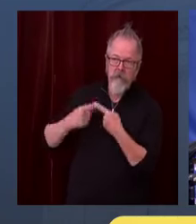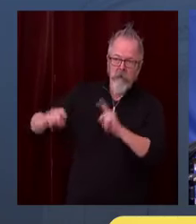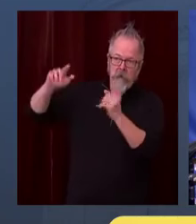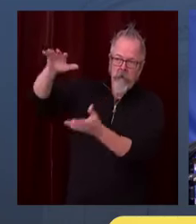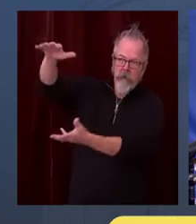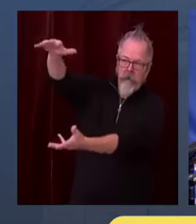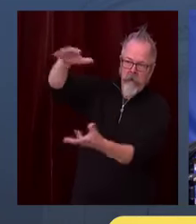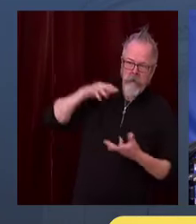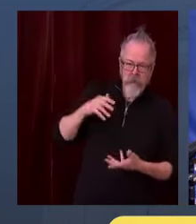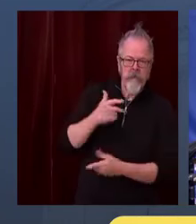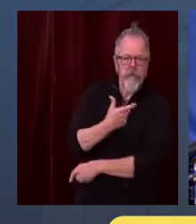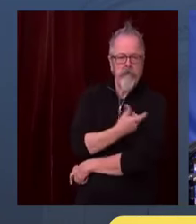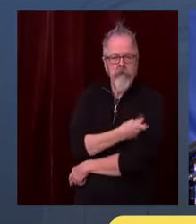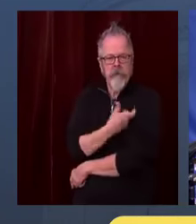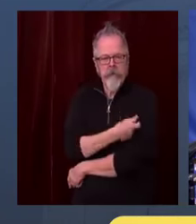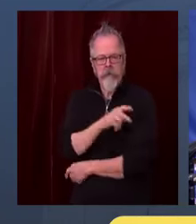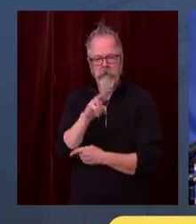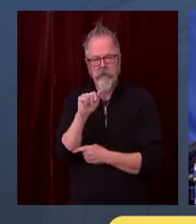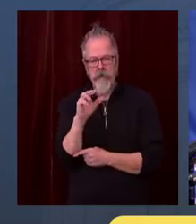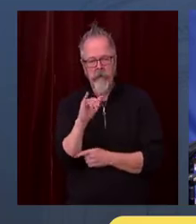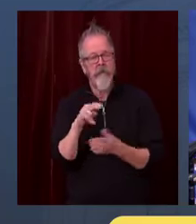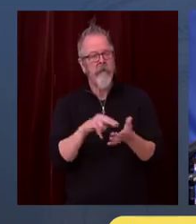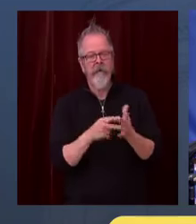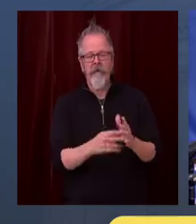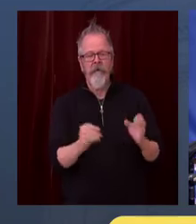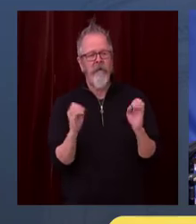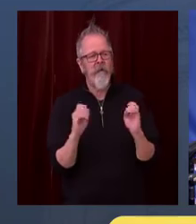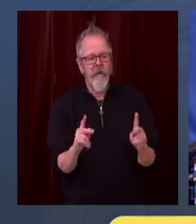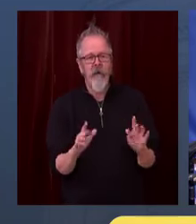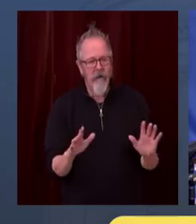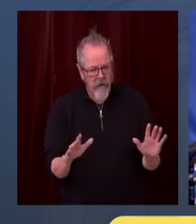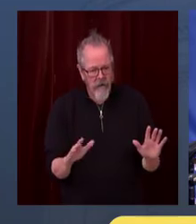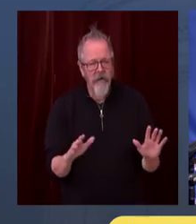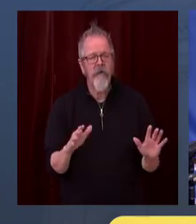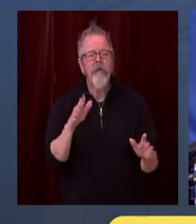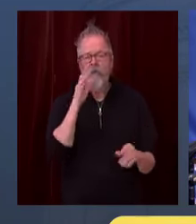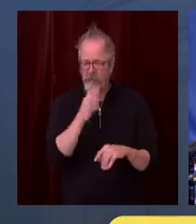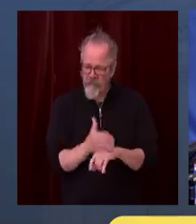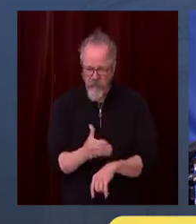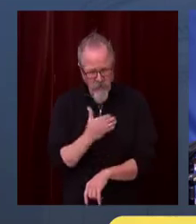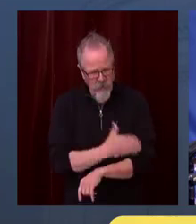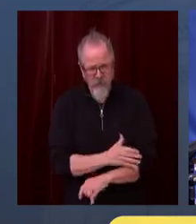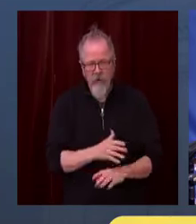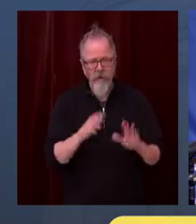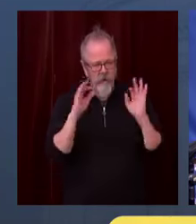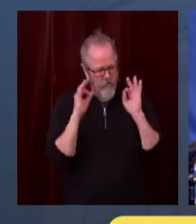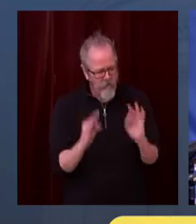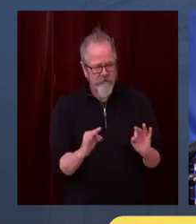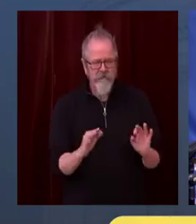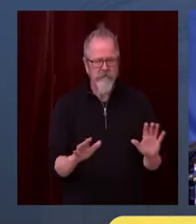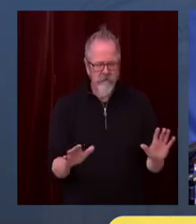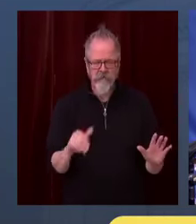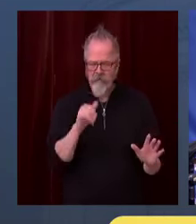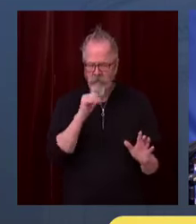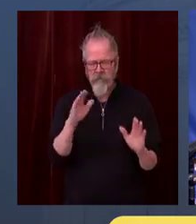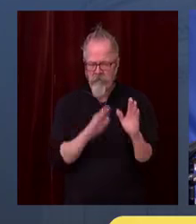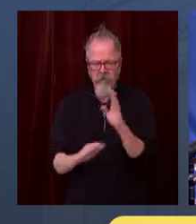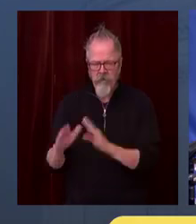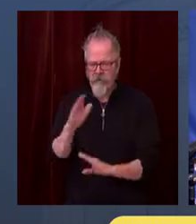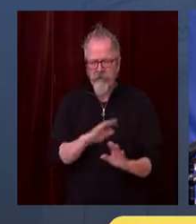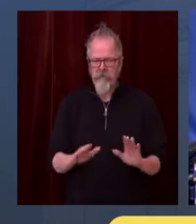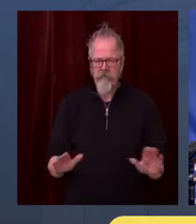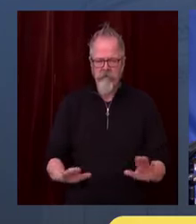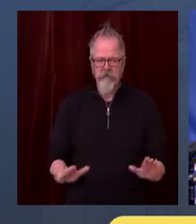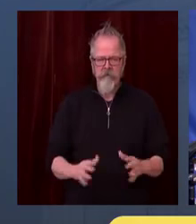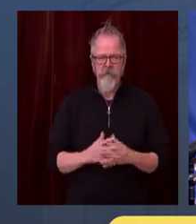businesses. And somebody asked me this morning, you know, how do you decide when to do things like this? And I remember